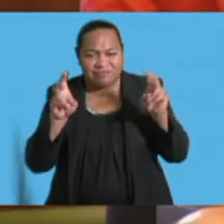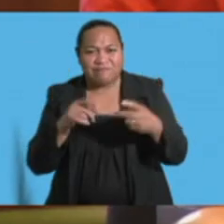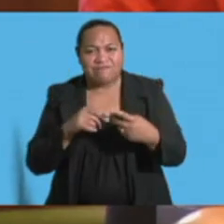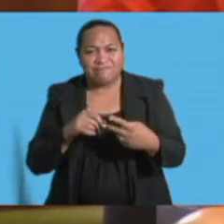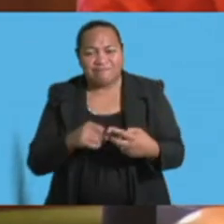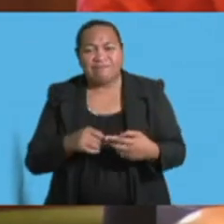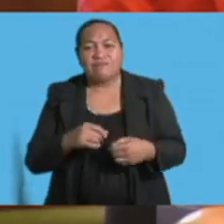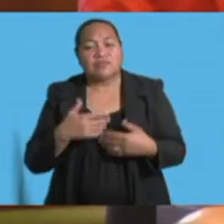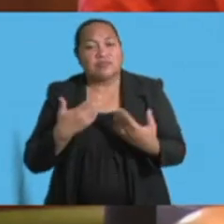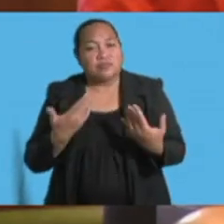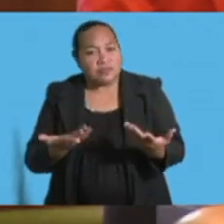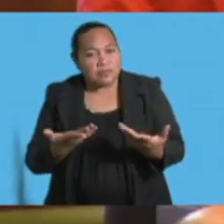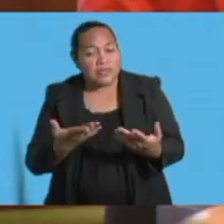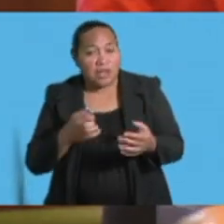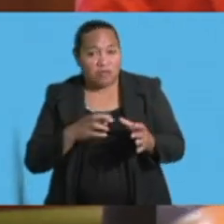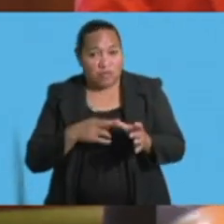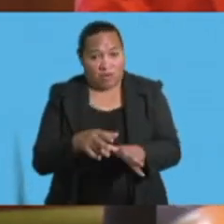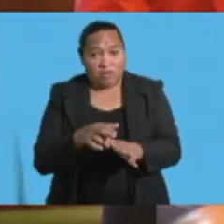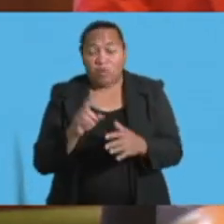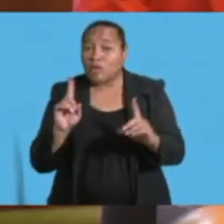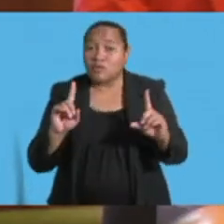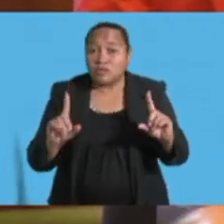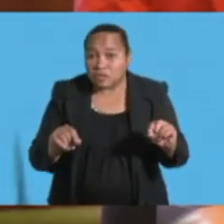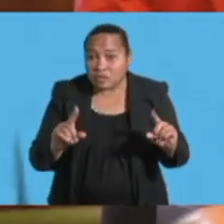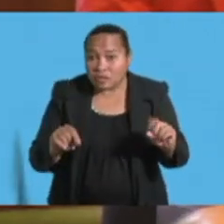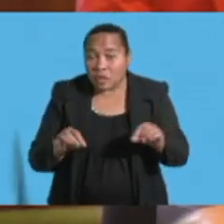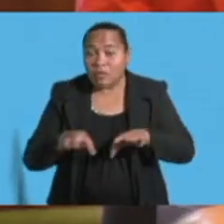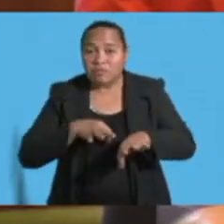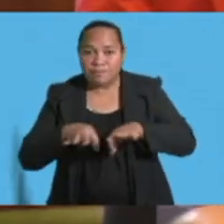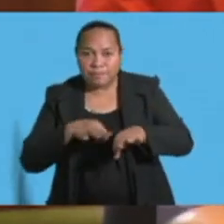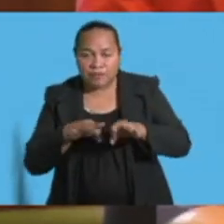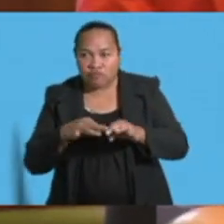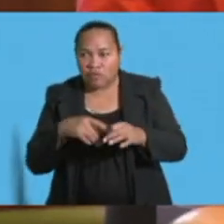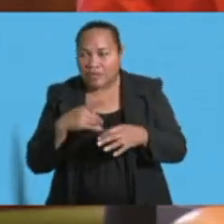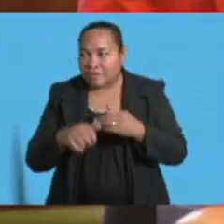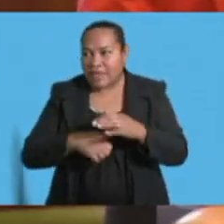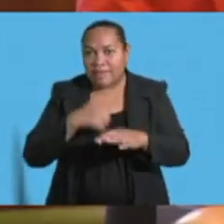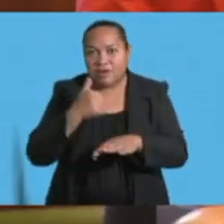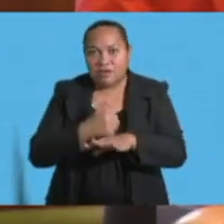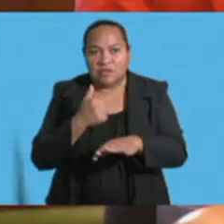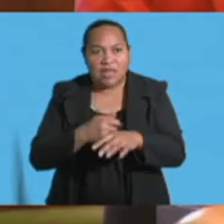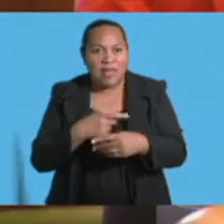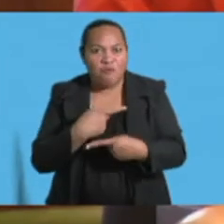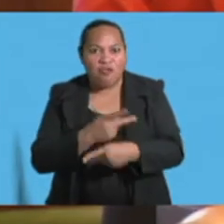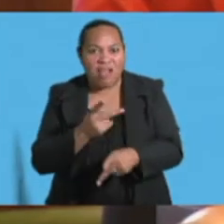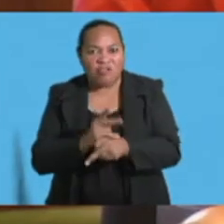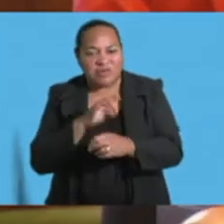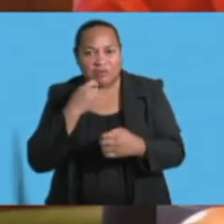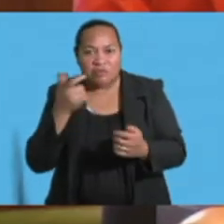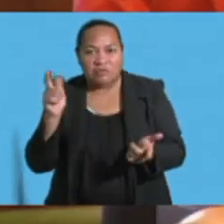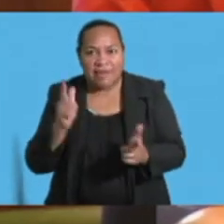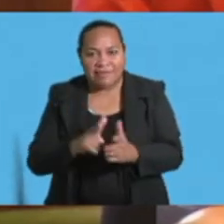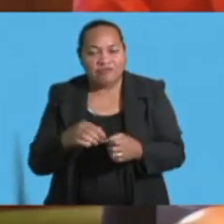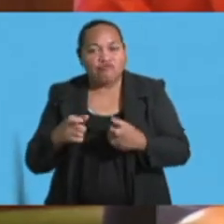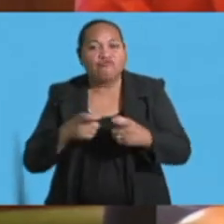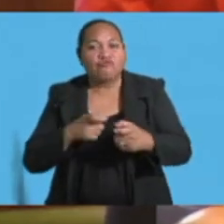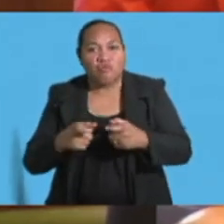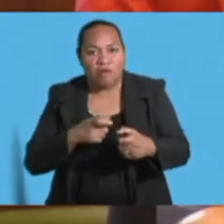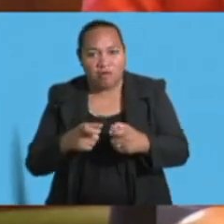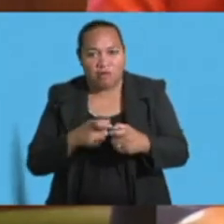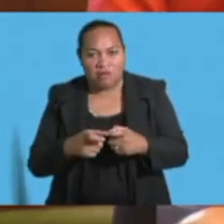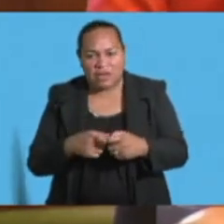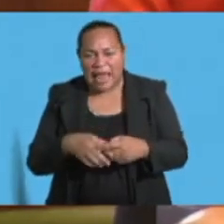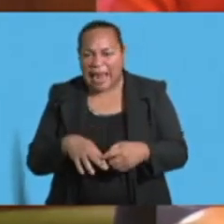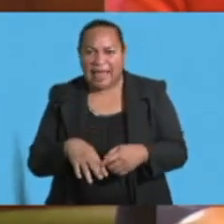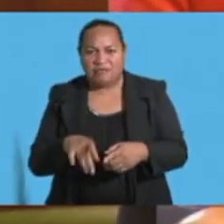existing situation, our Government will explore and establish reduction of plastic bags and straws and control the use of single